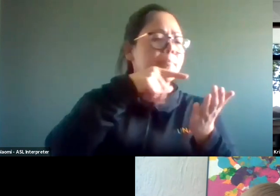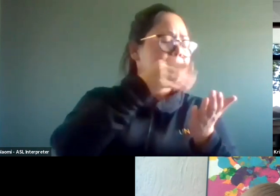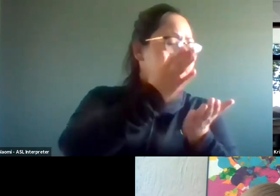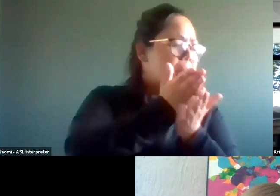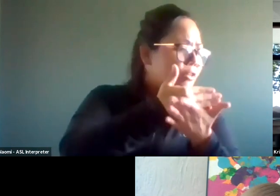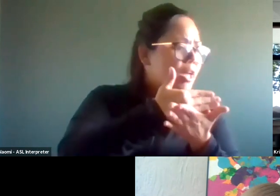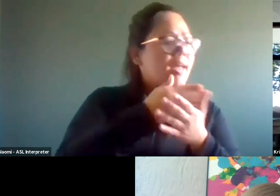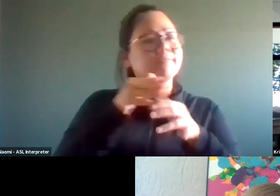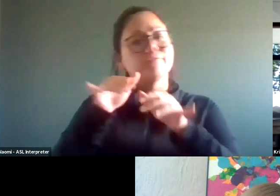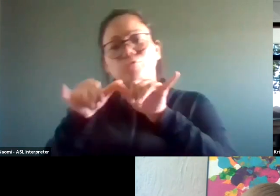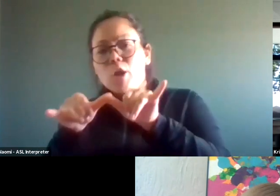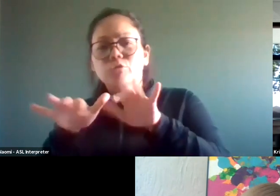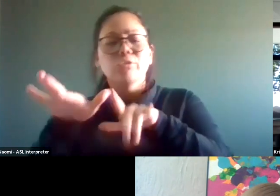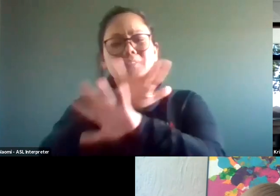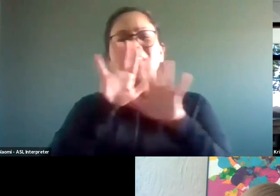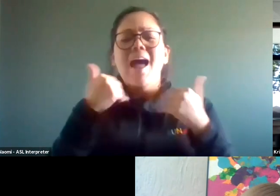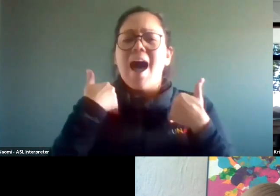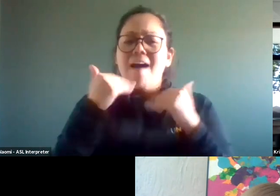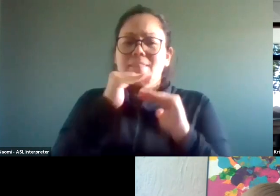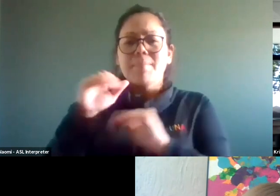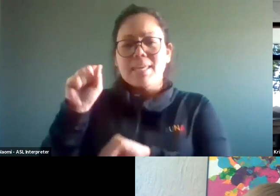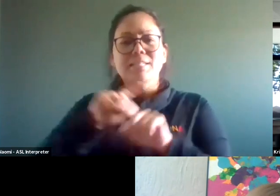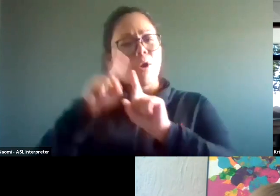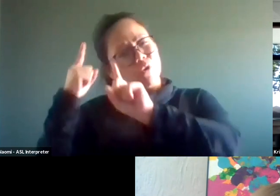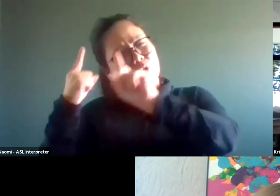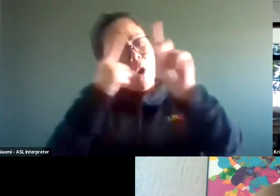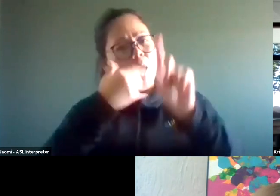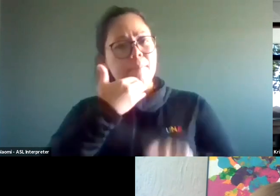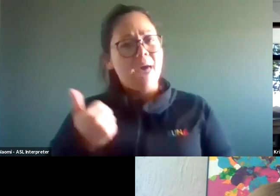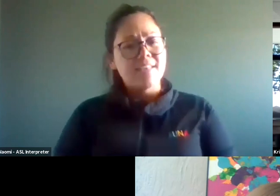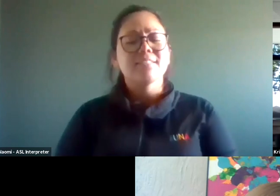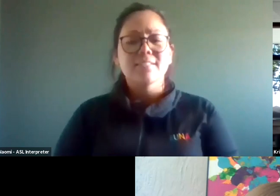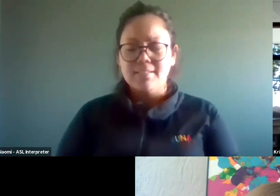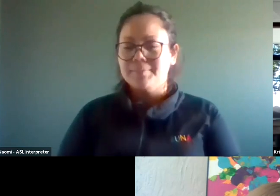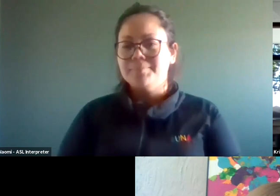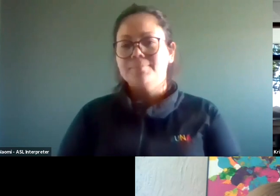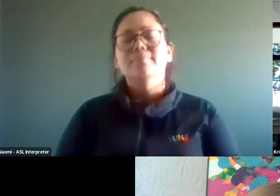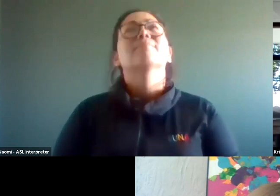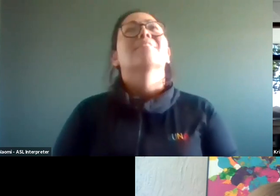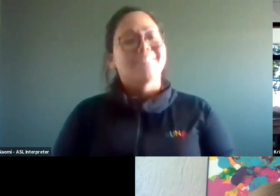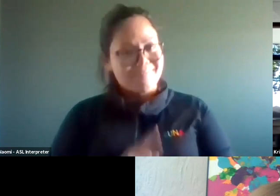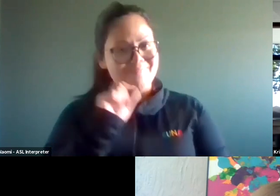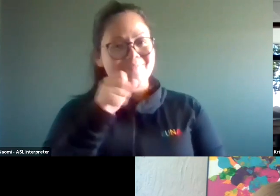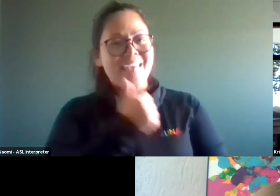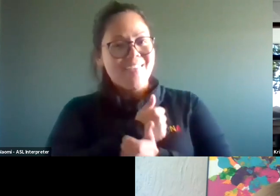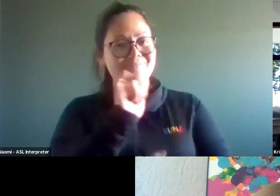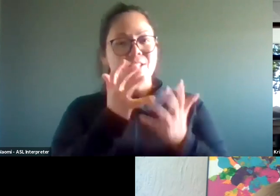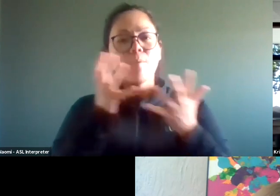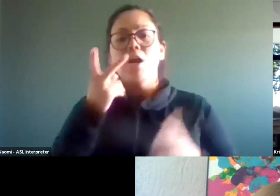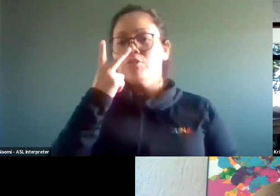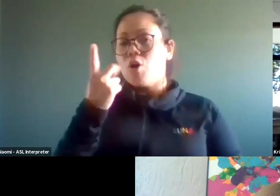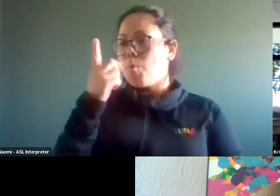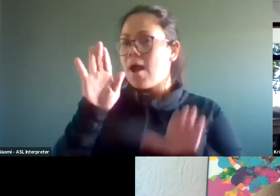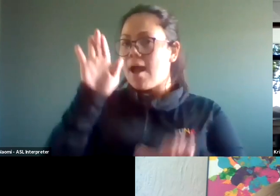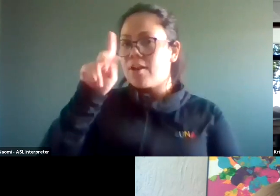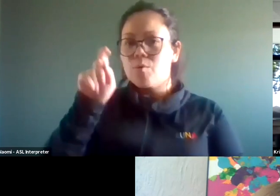architectural things like that. Yeah, I, I love that so much. And I saw a question come through about